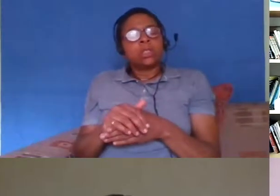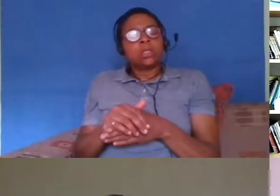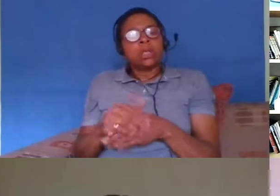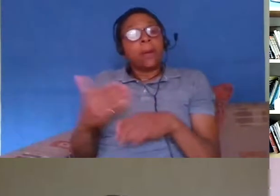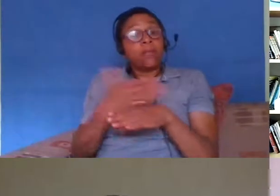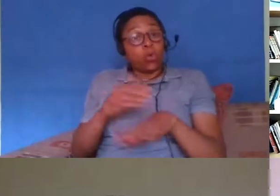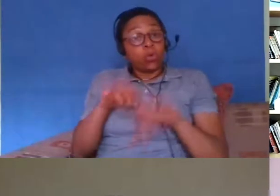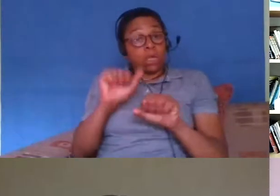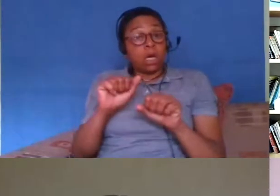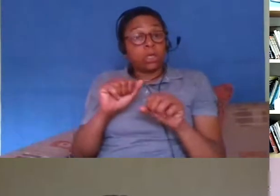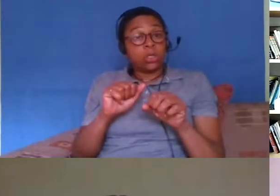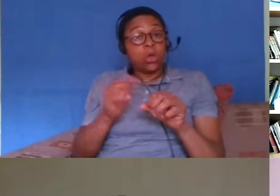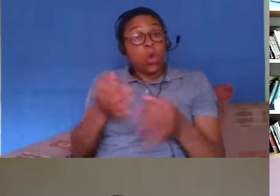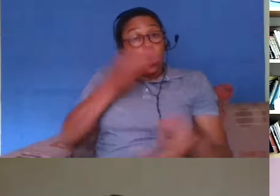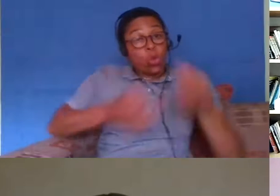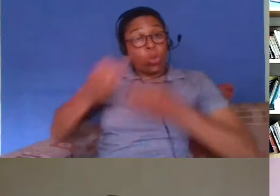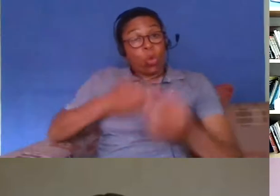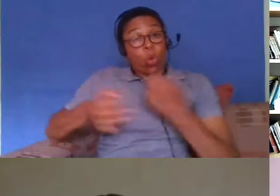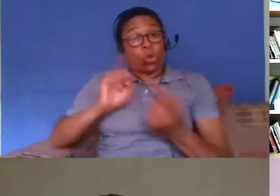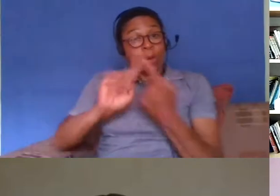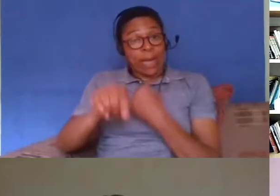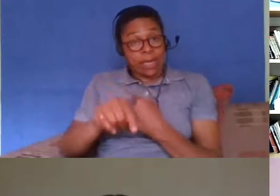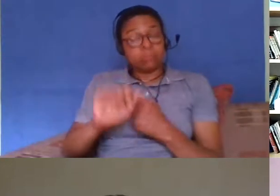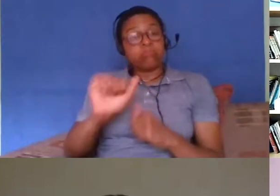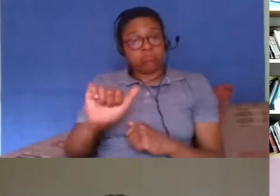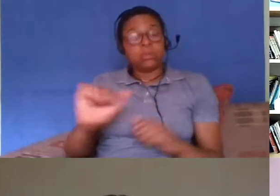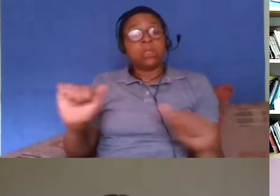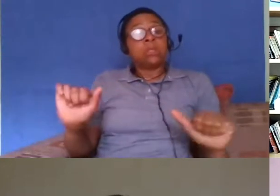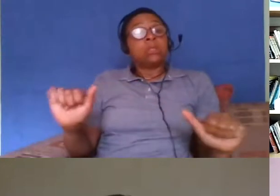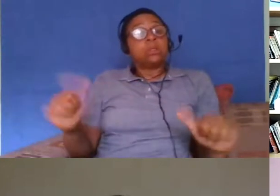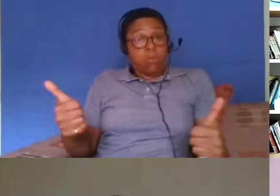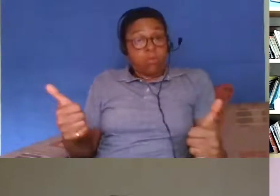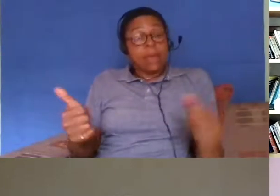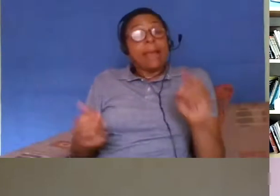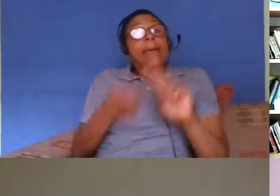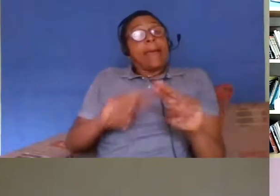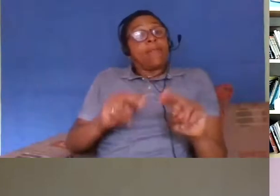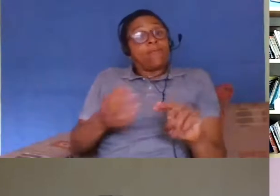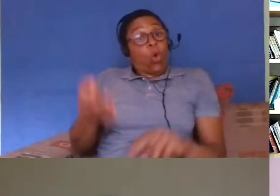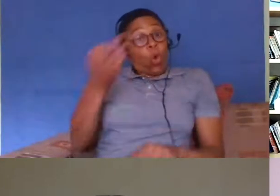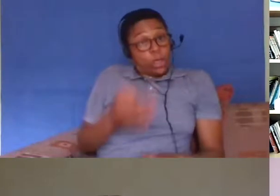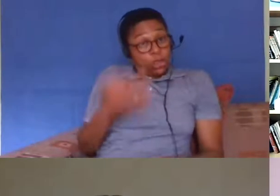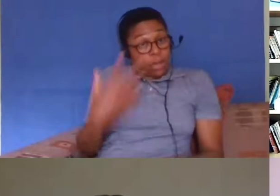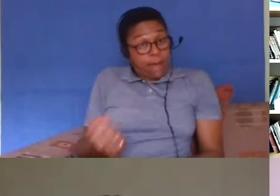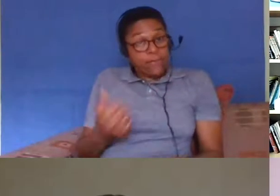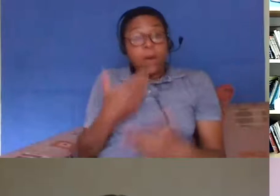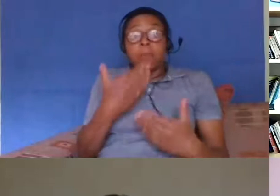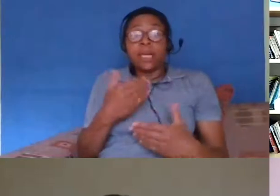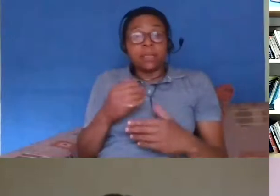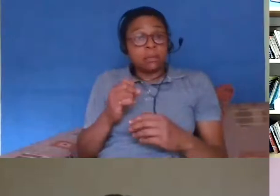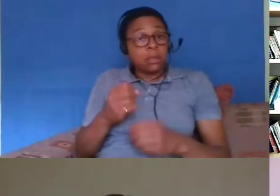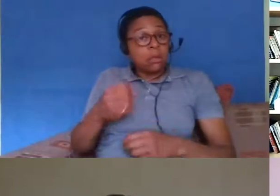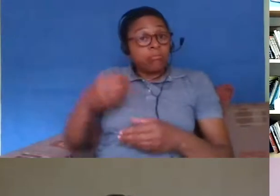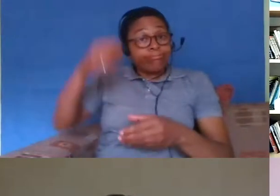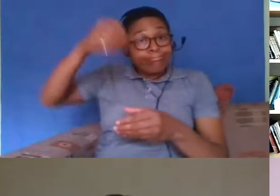reminder that we will be taking questions after colin um so if you'd like to submit those please use the q a feature uh on the chat